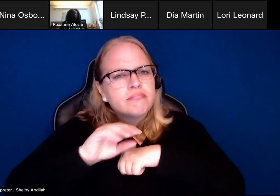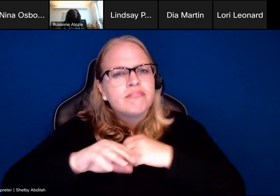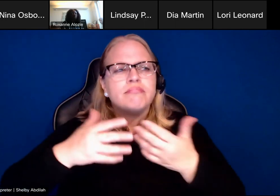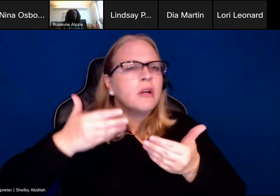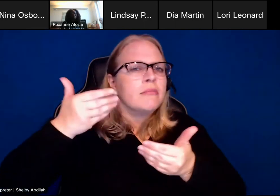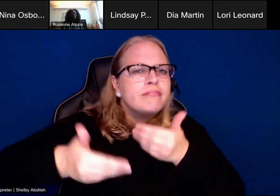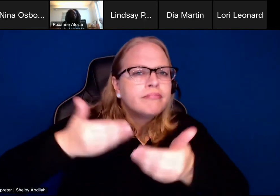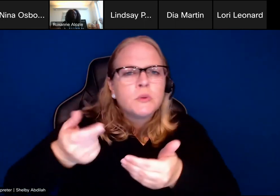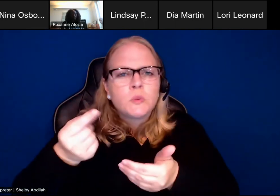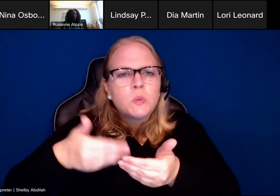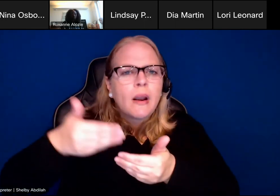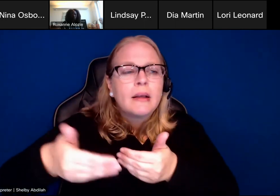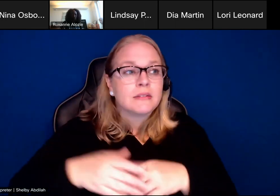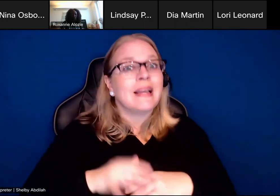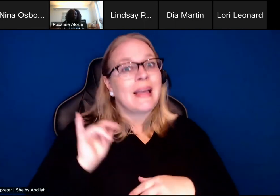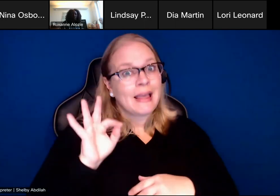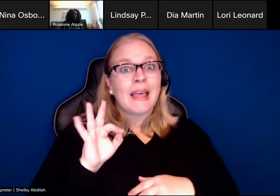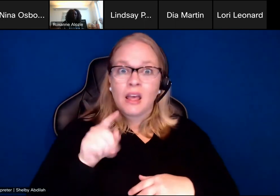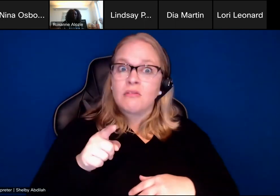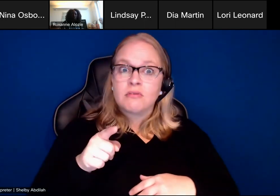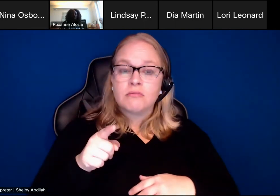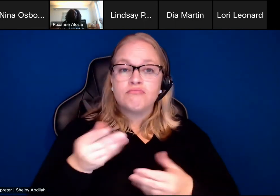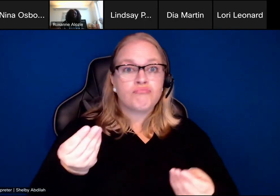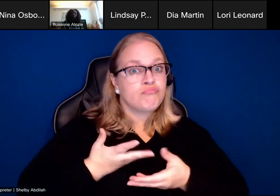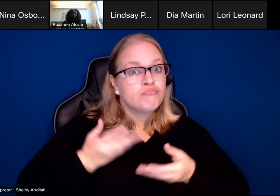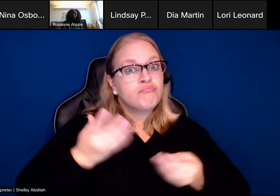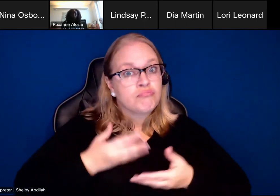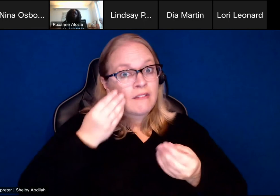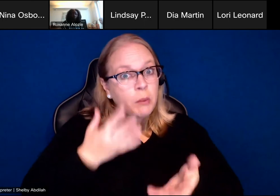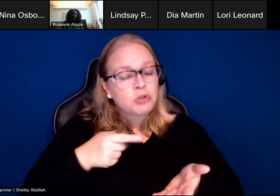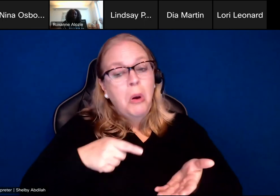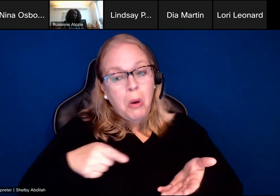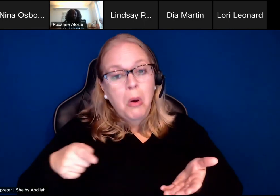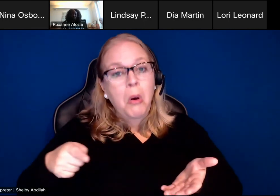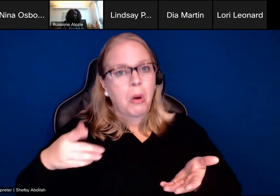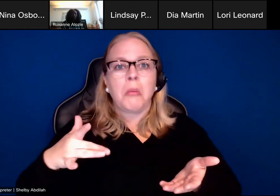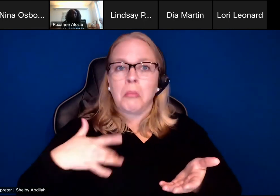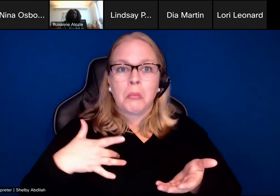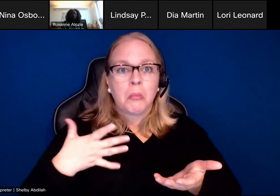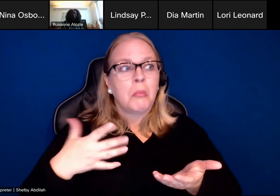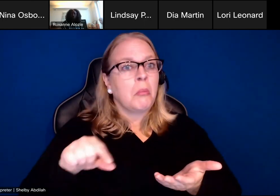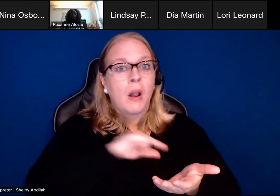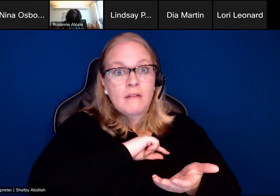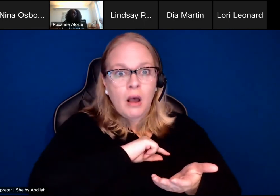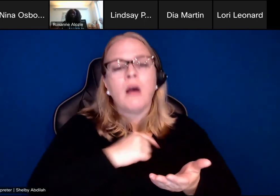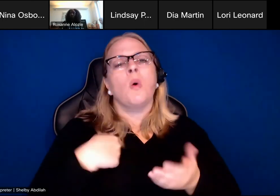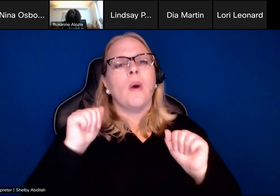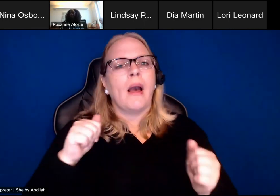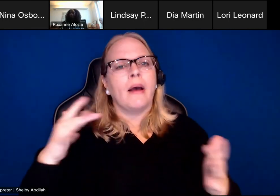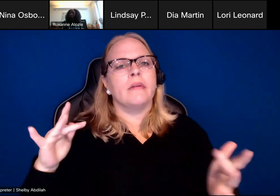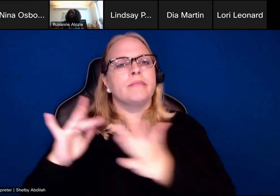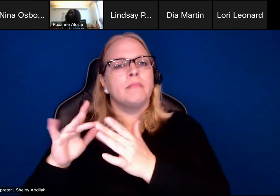And then if this turns out to be something that if you can provide that information, then we can refer you to an investment officer who can move this forward.